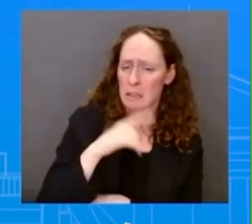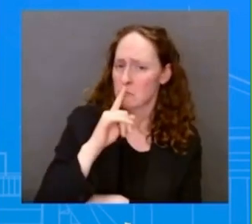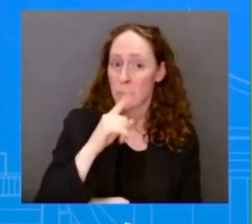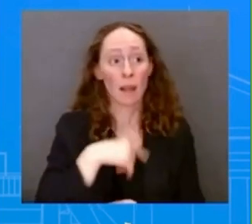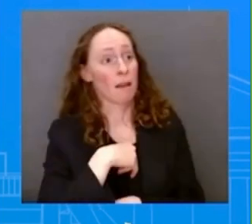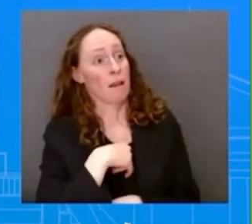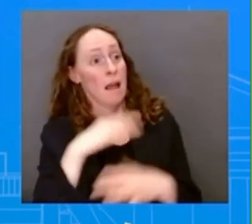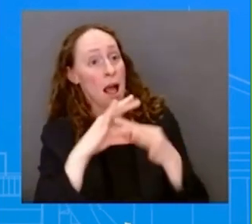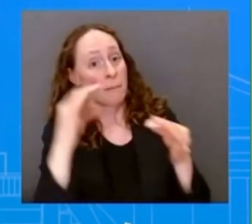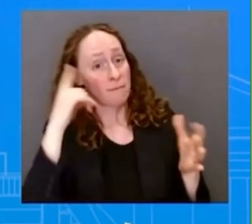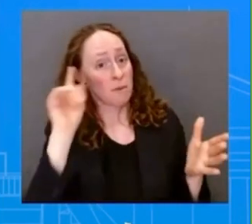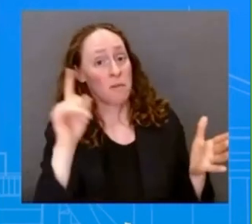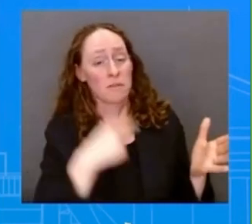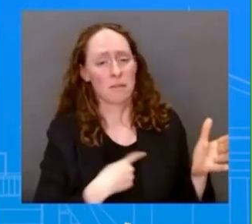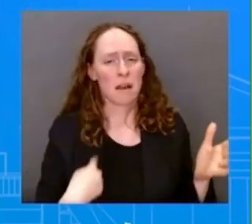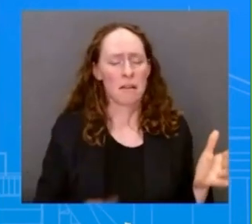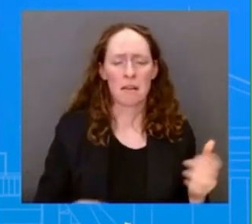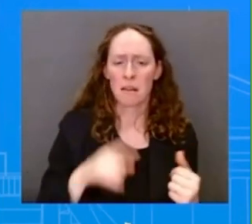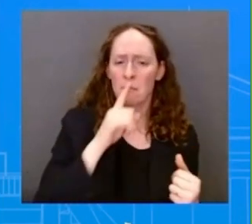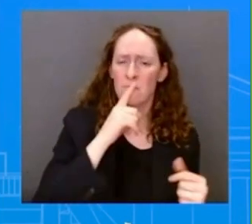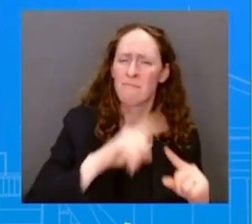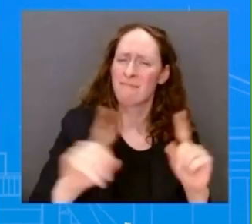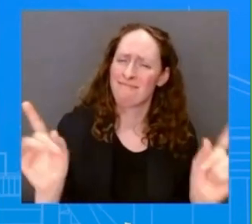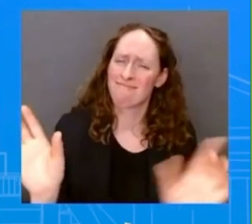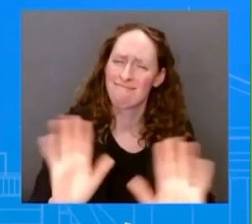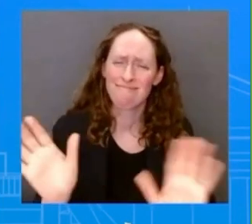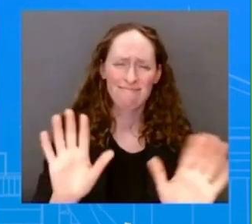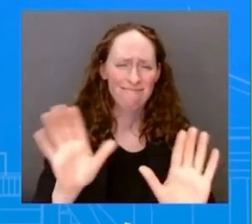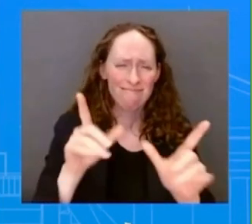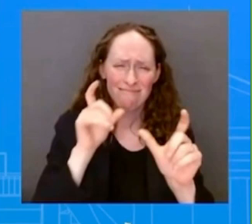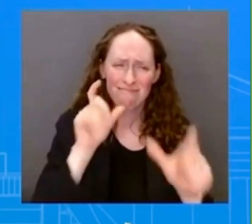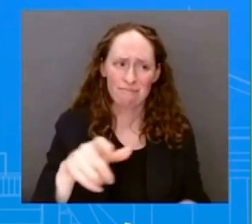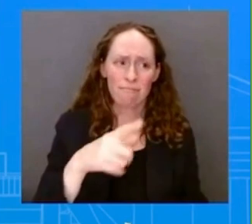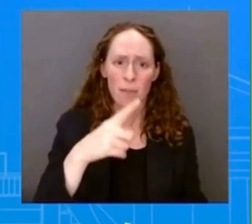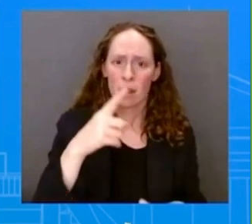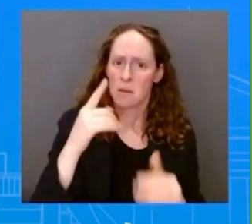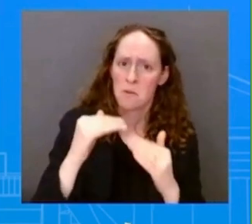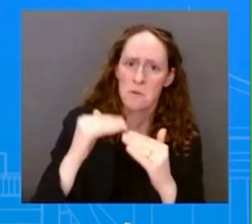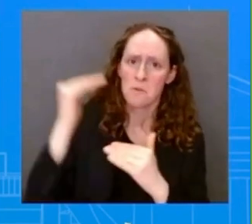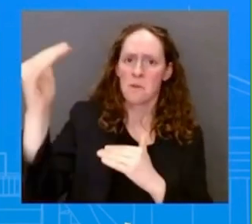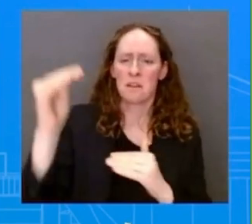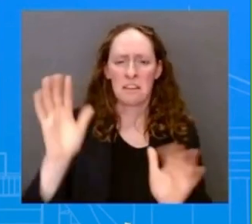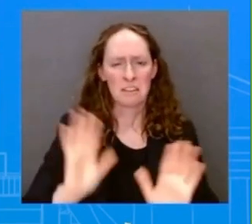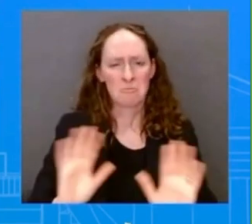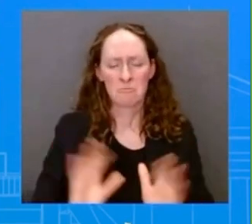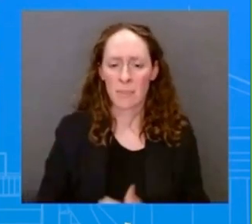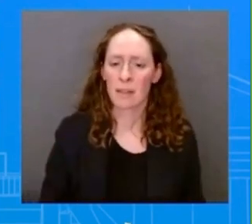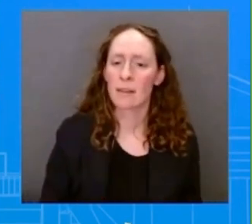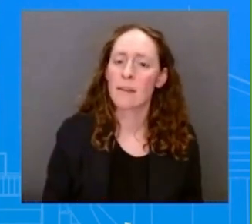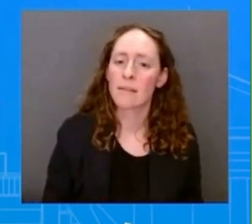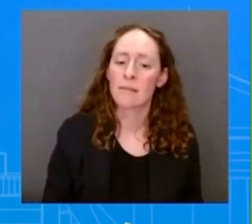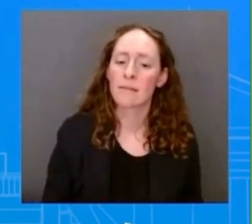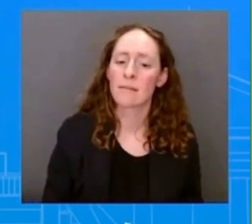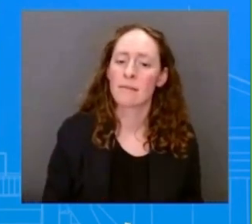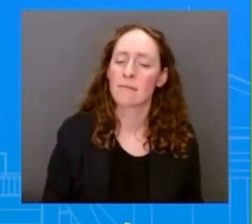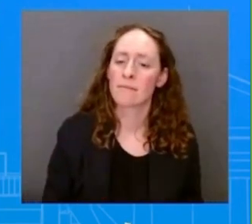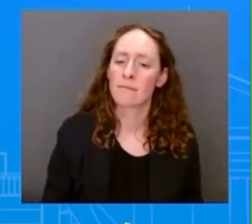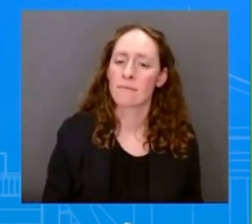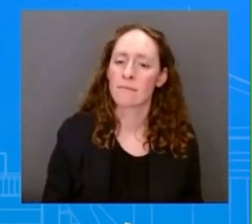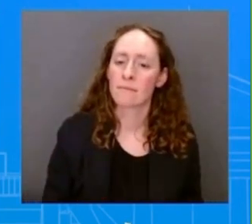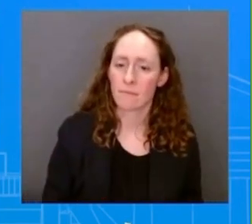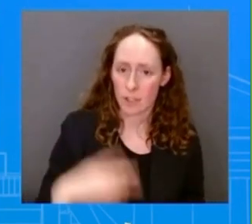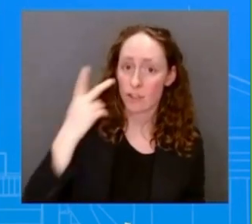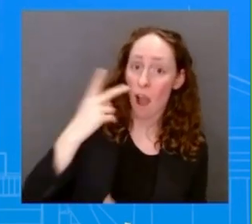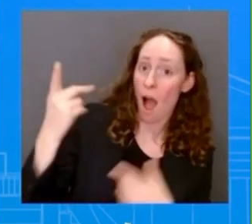here. But it passed as precedent. We saw what happened when former House Speaker Pelosi visited Taiwan. There was a very robust